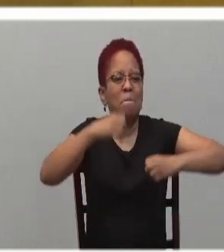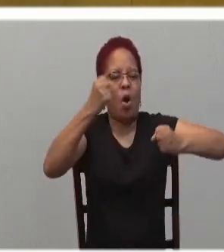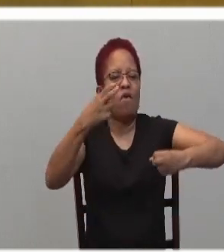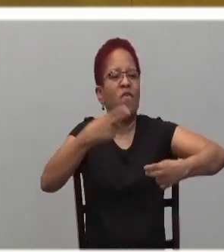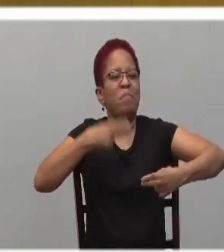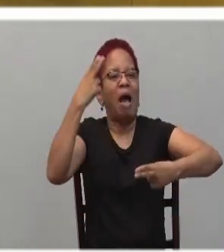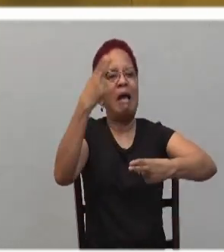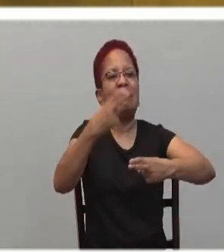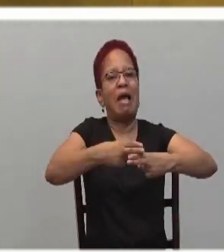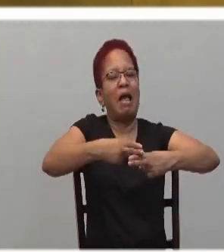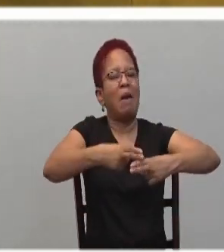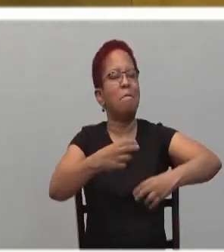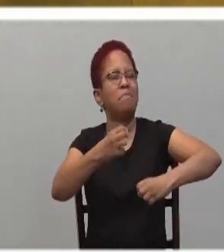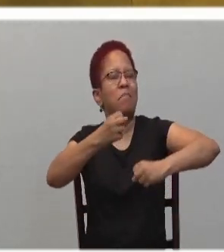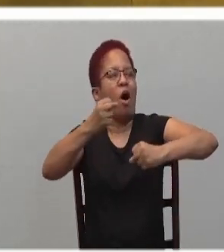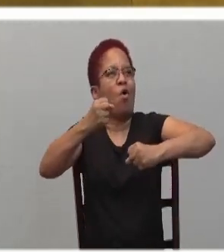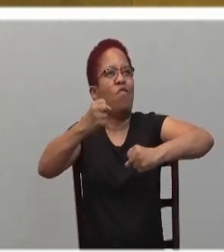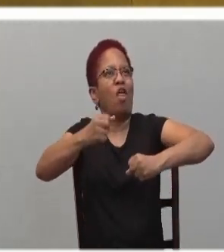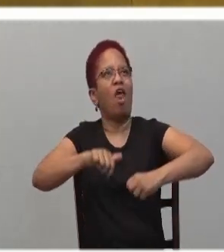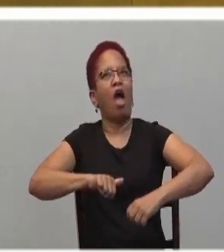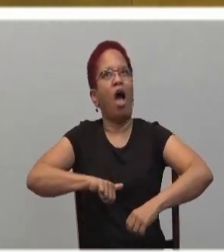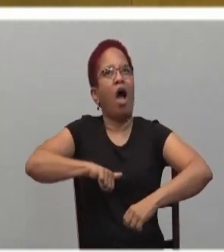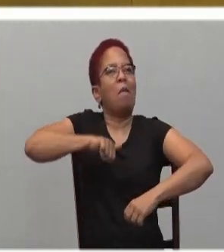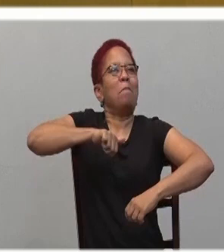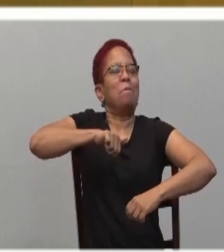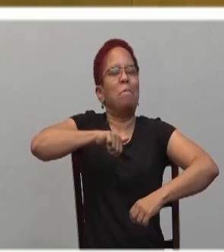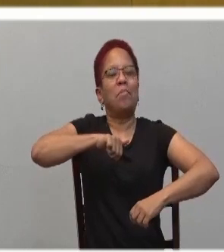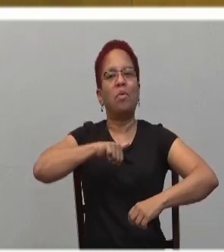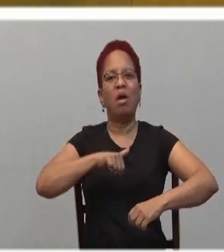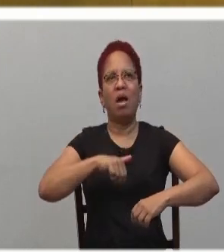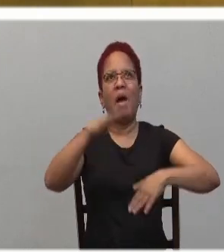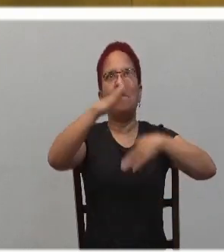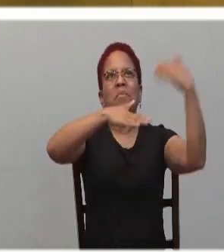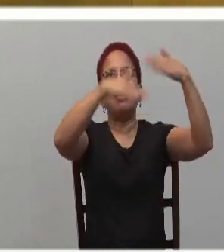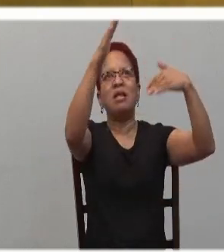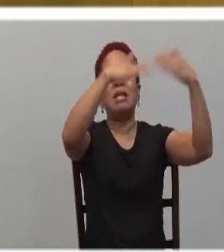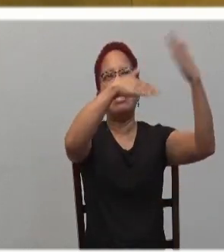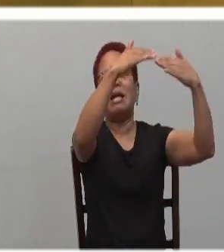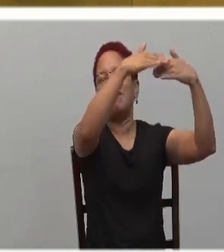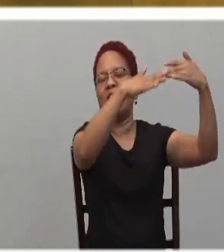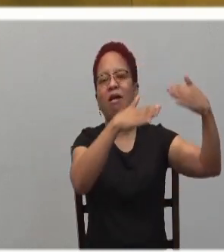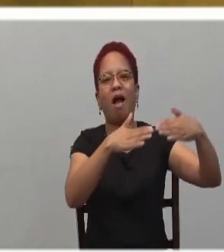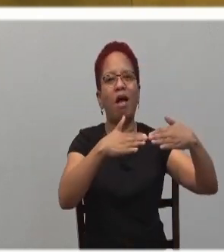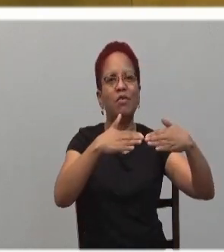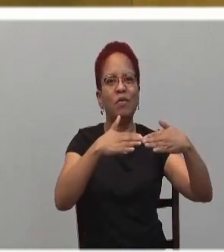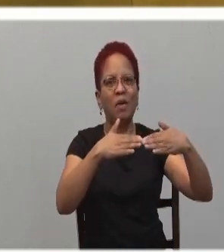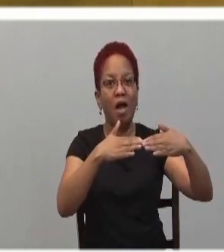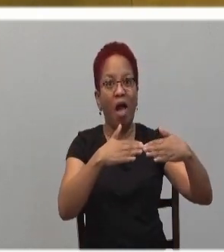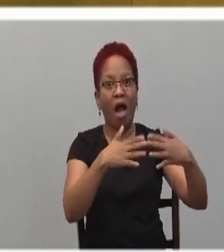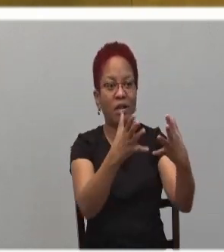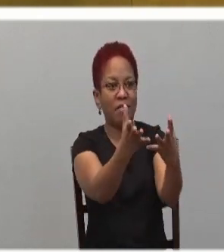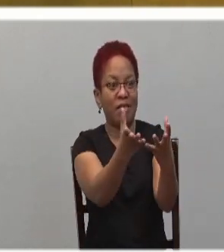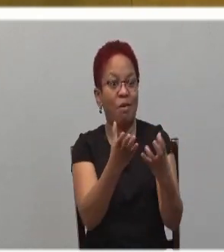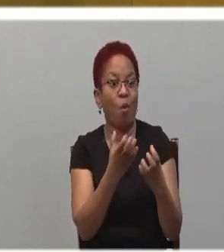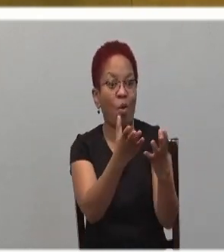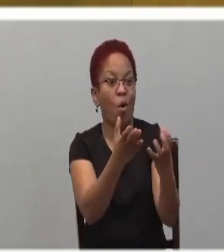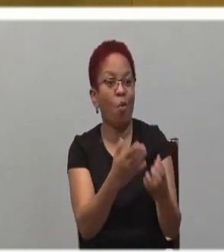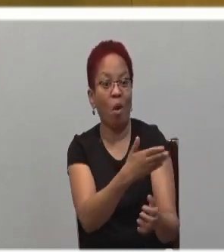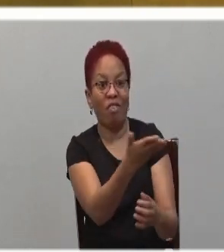not the powerful status, not the powerful buildings and institutions, not the powerful material things.